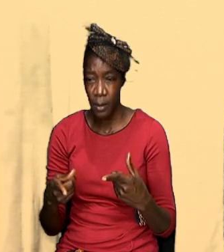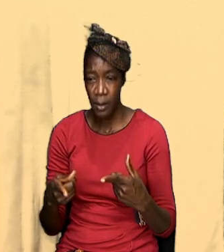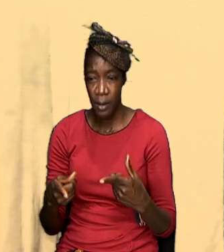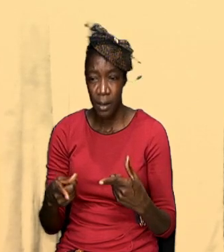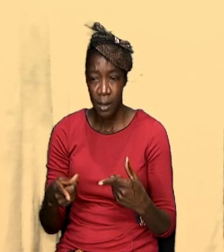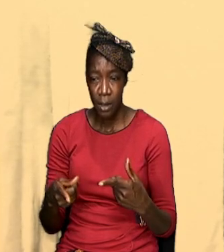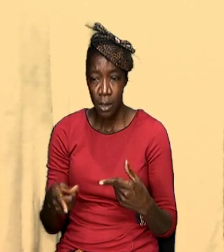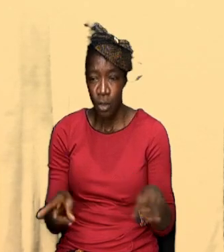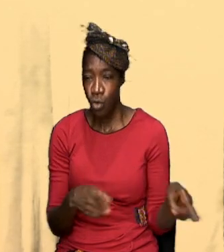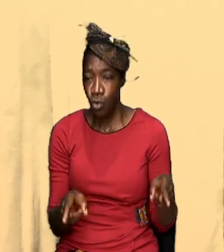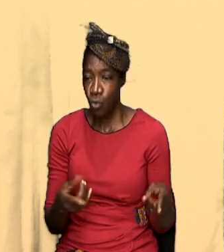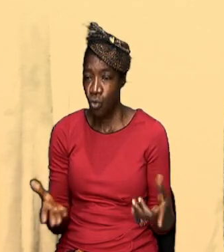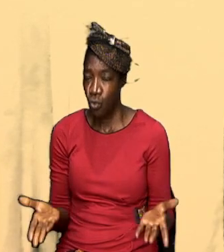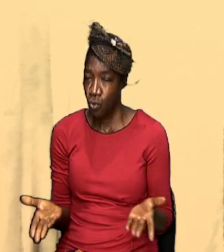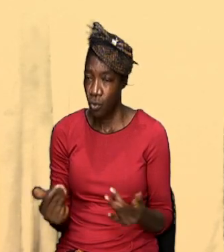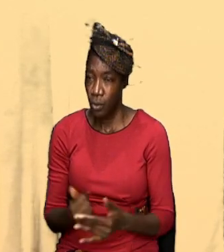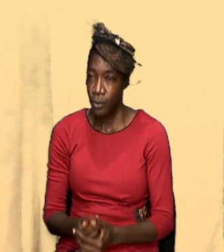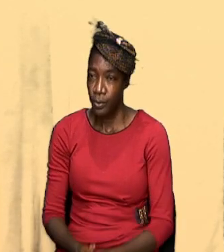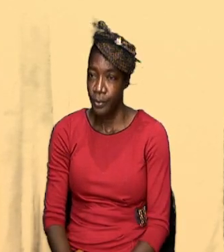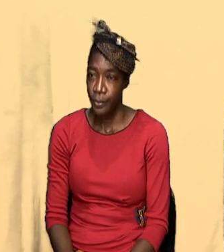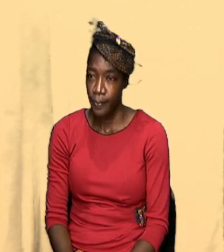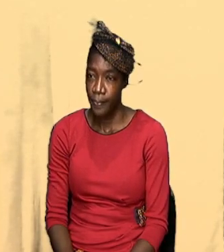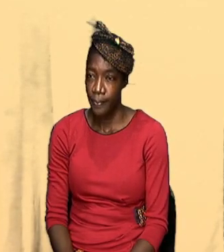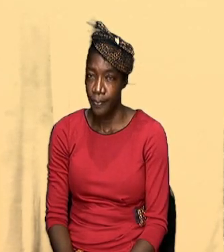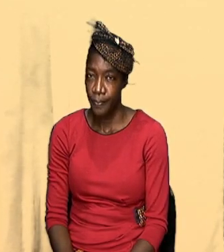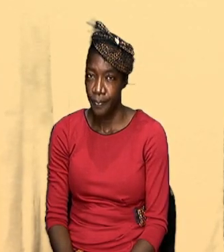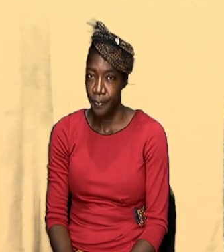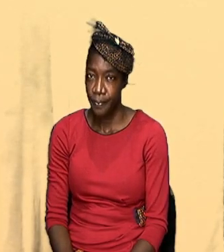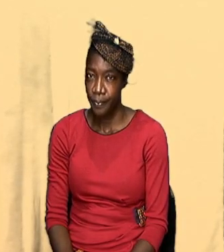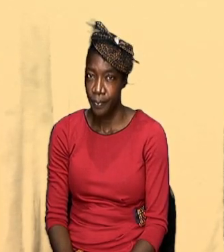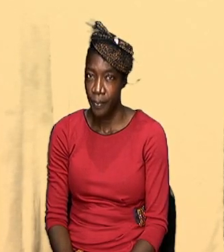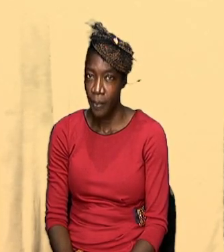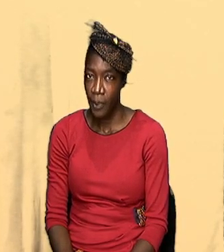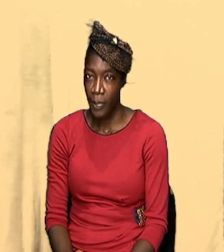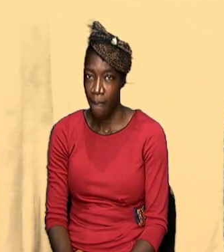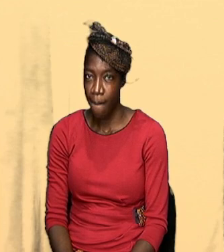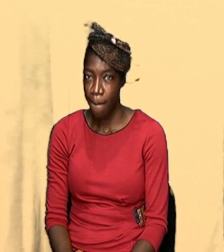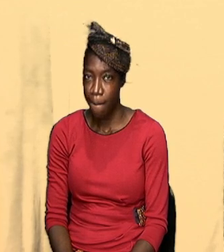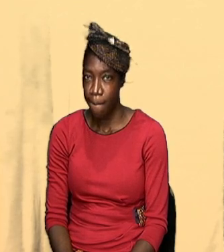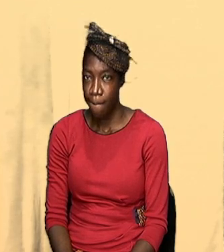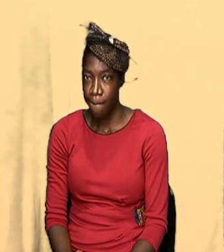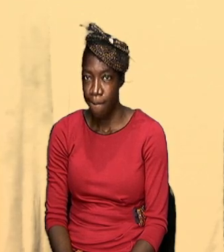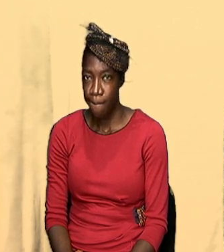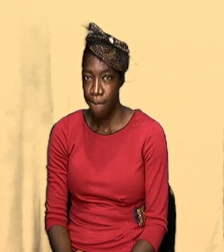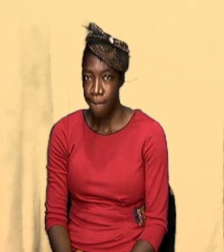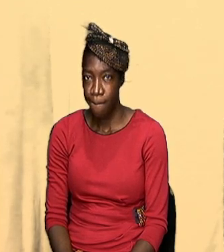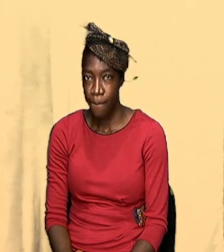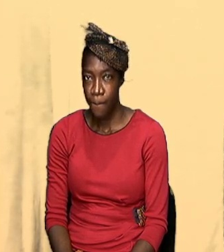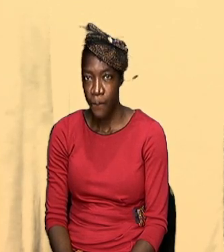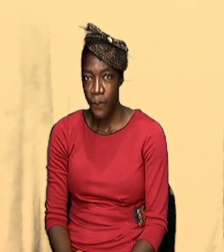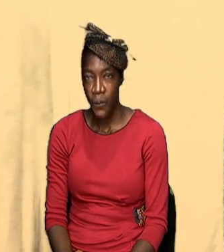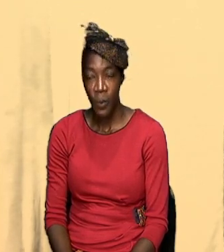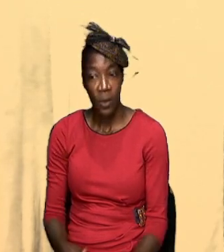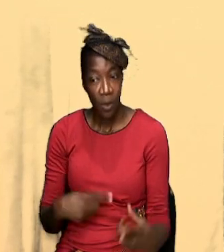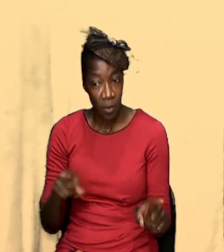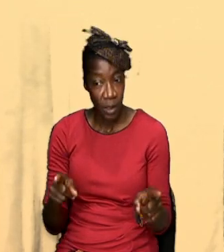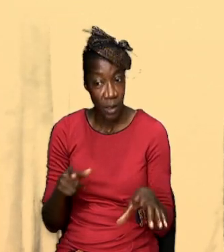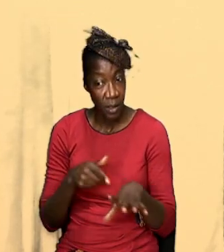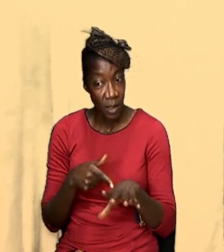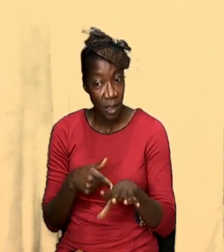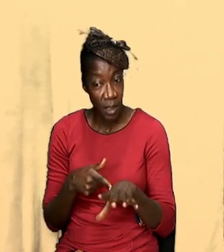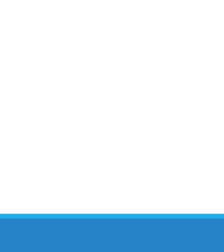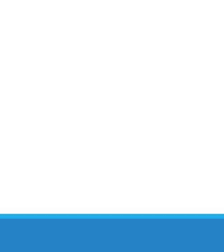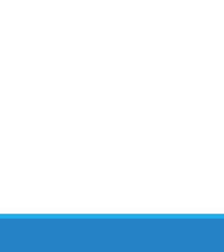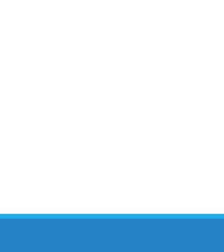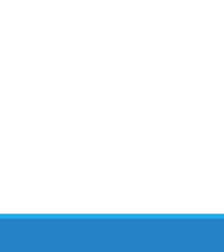so we are gonna start off our